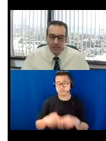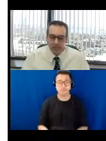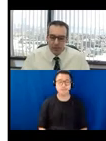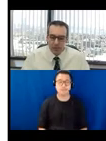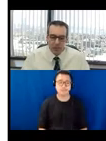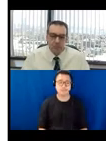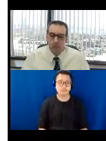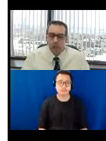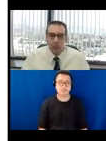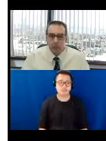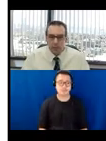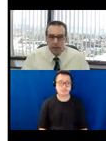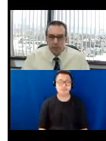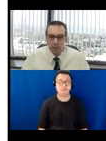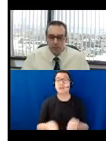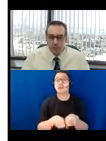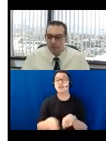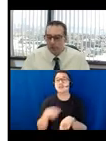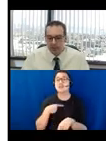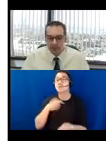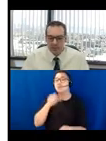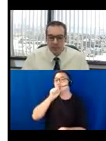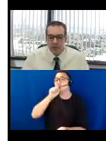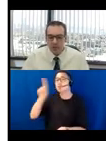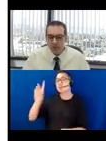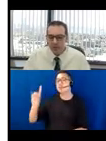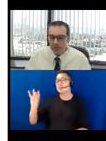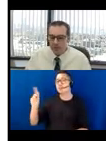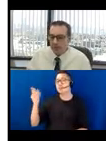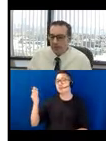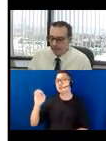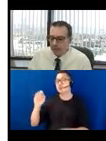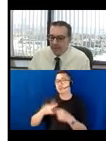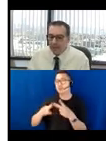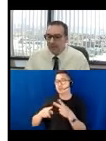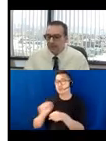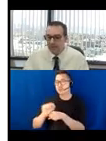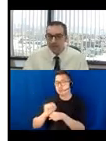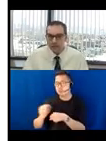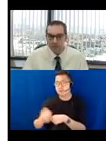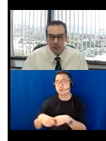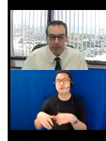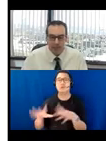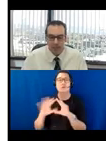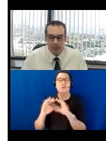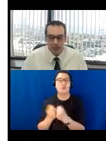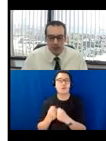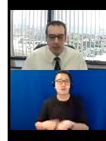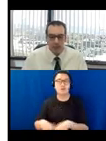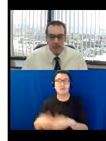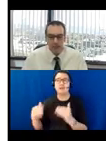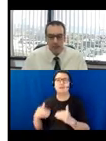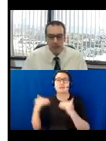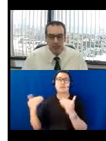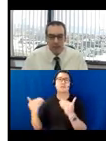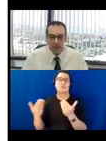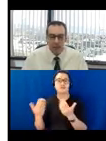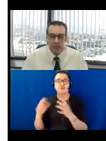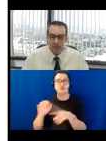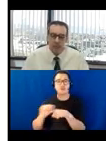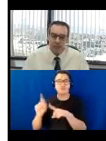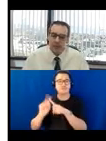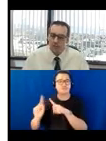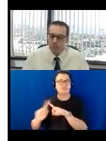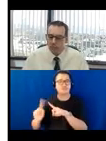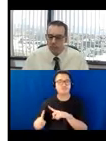have disclosure and employment workshops. We have community access monitor trainings and link to that the advanced community access monitor trainings, along